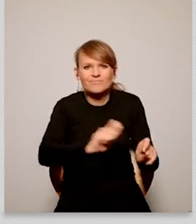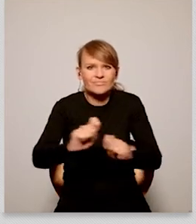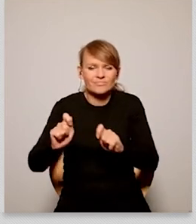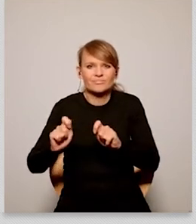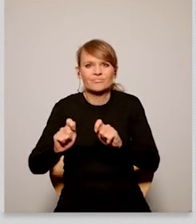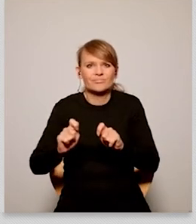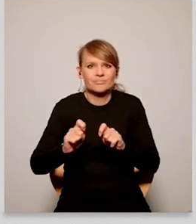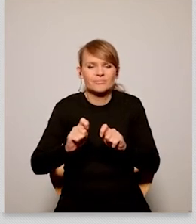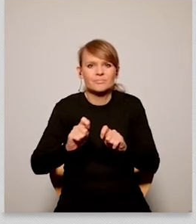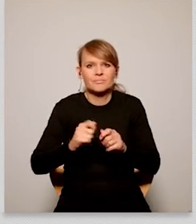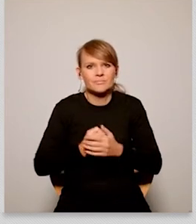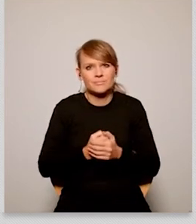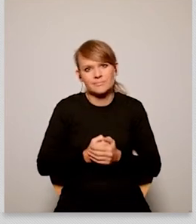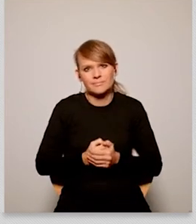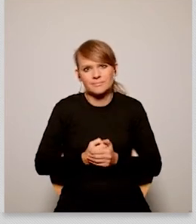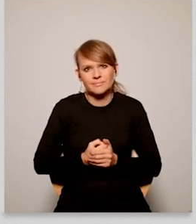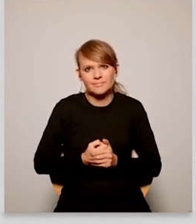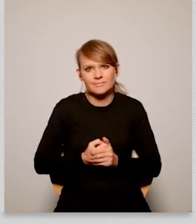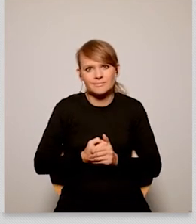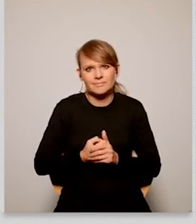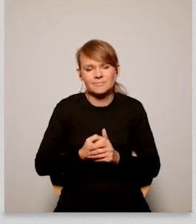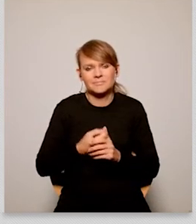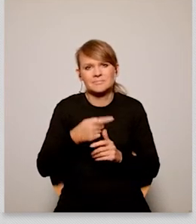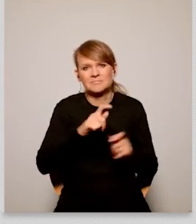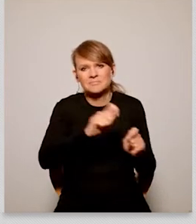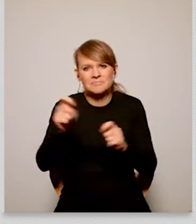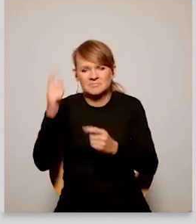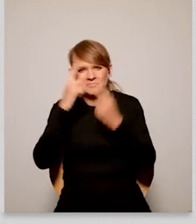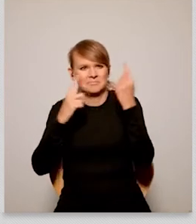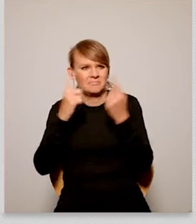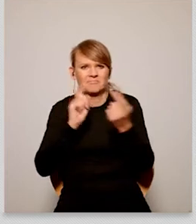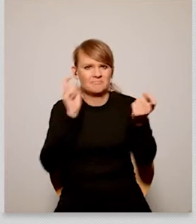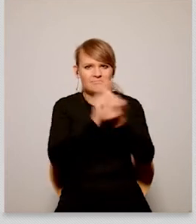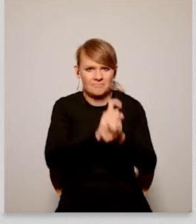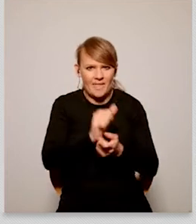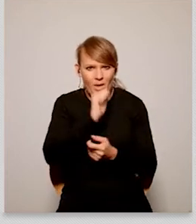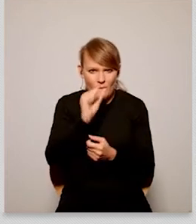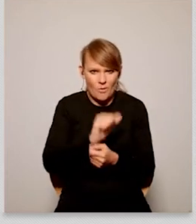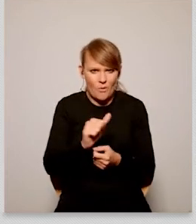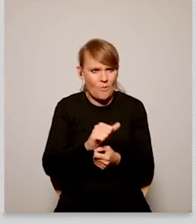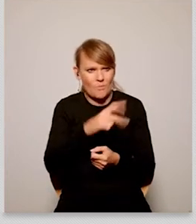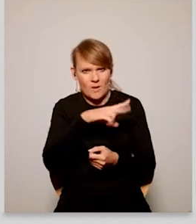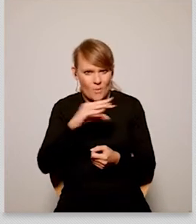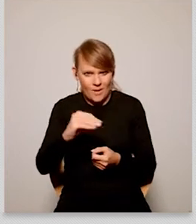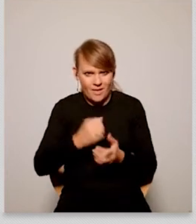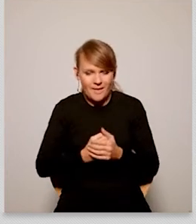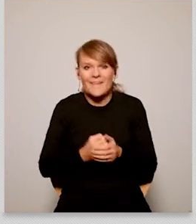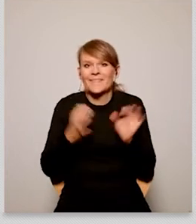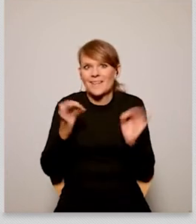transition could actually fuel fuel anti-european